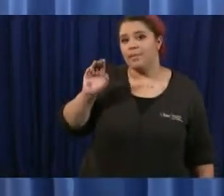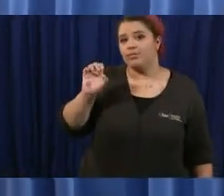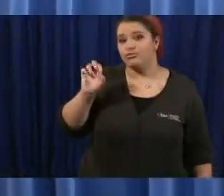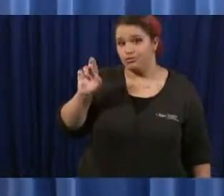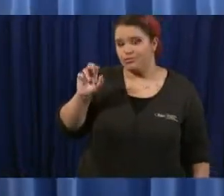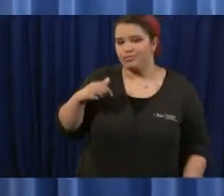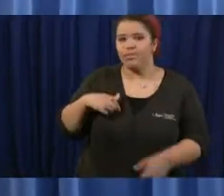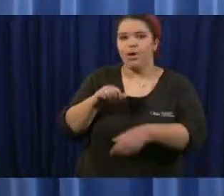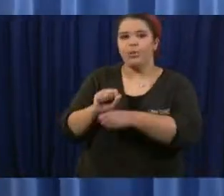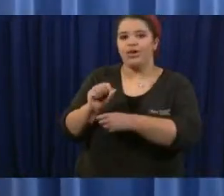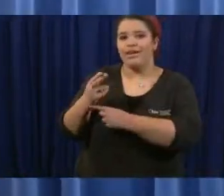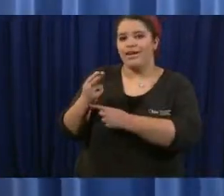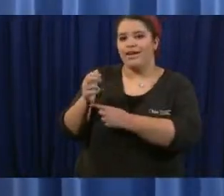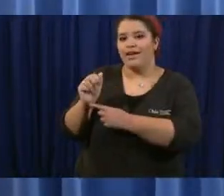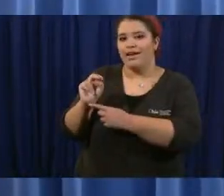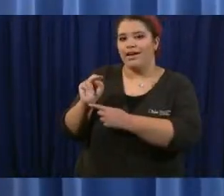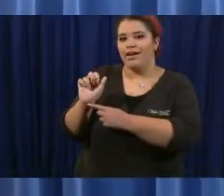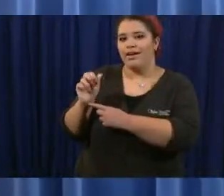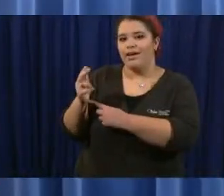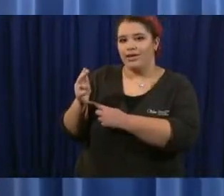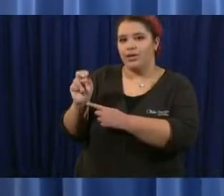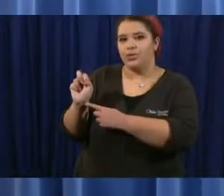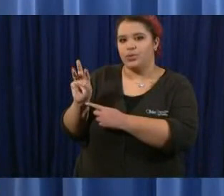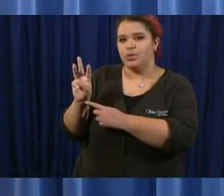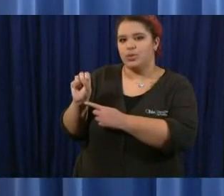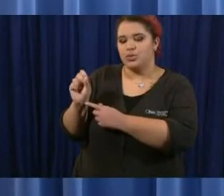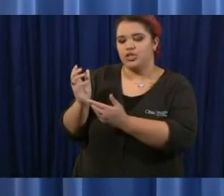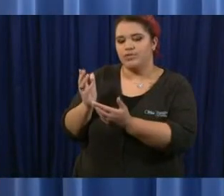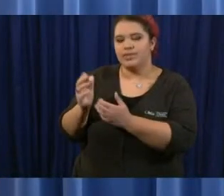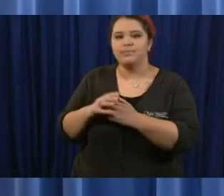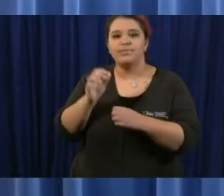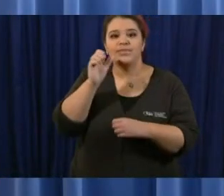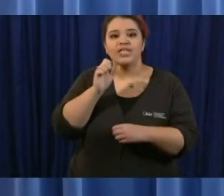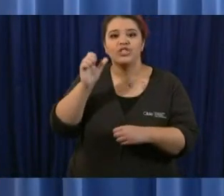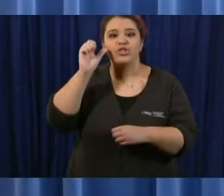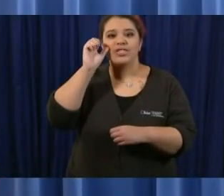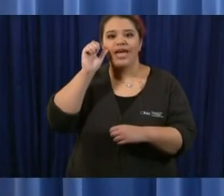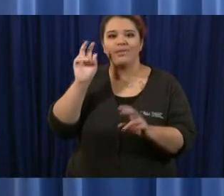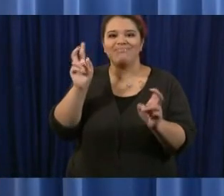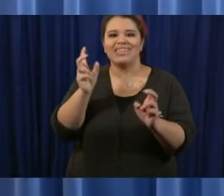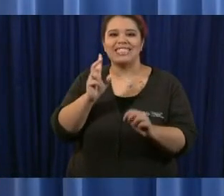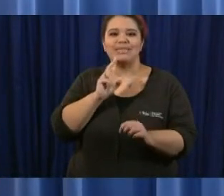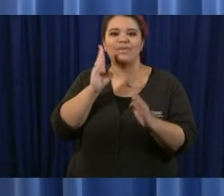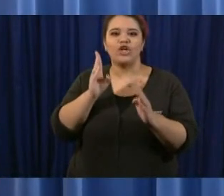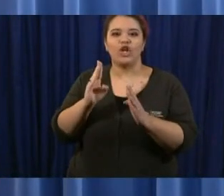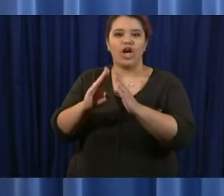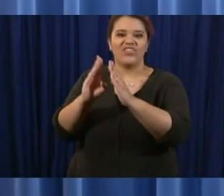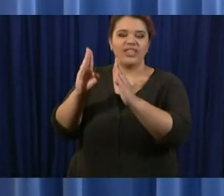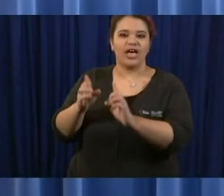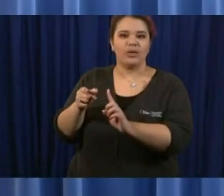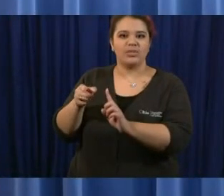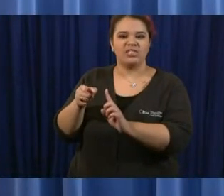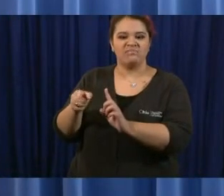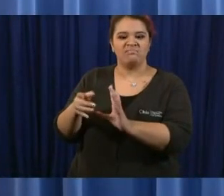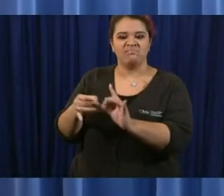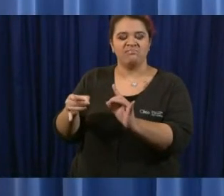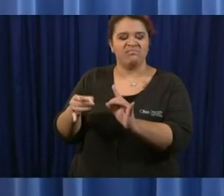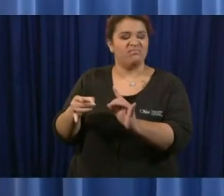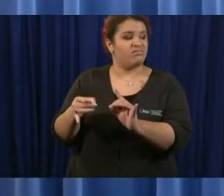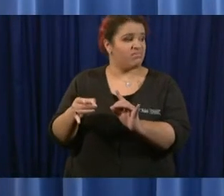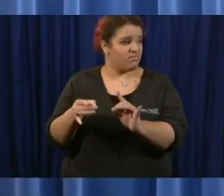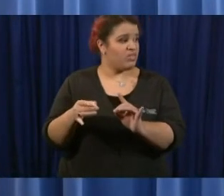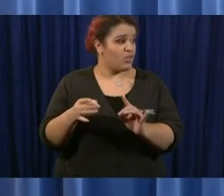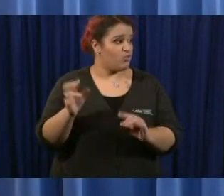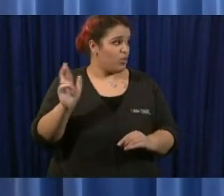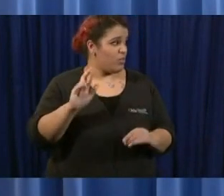yesterday speaker householder gave a statement where he said republican members felt disrespected quote that